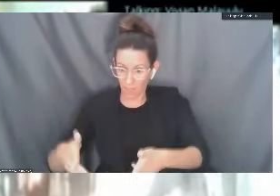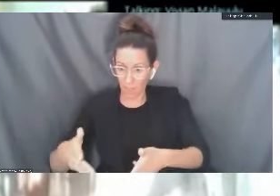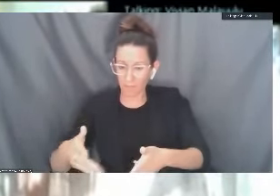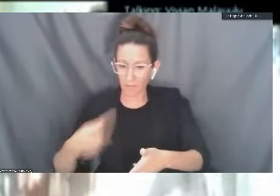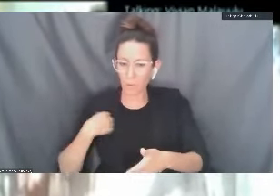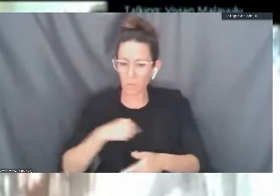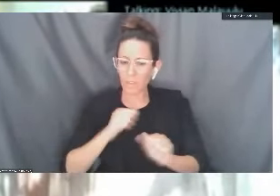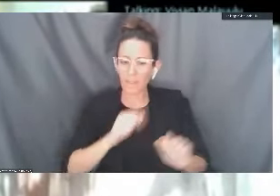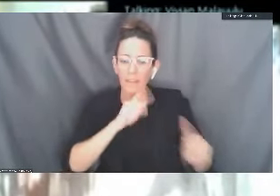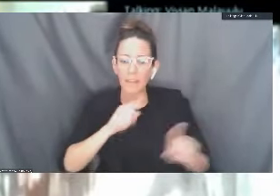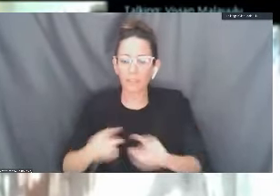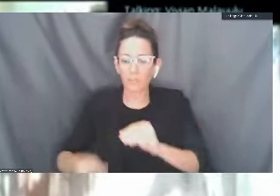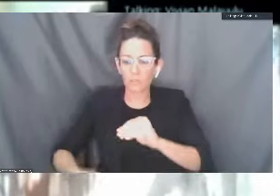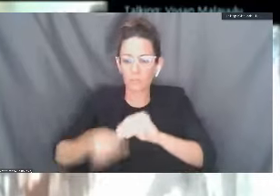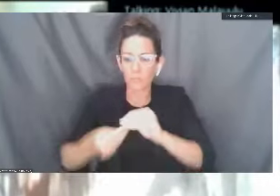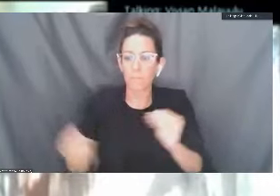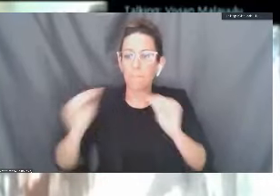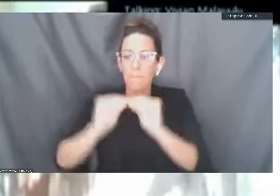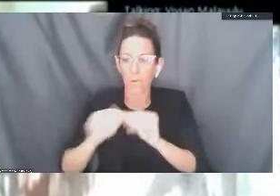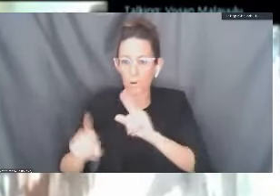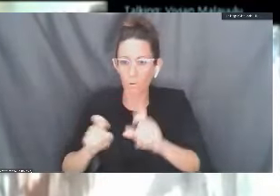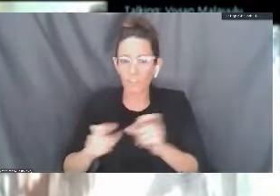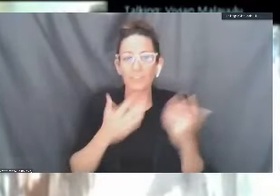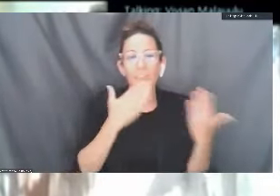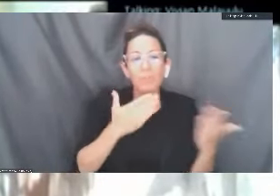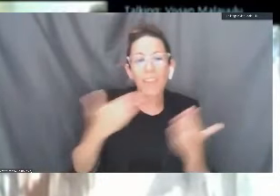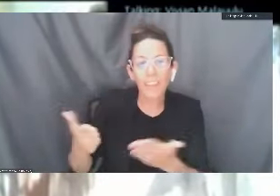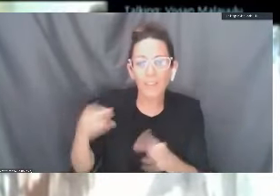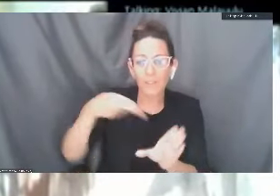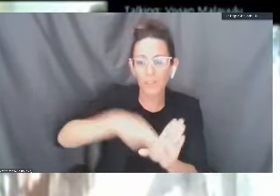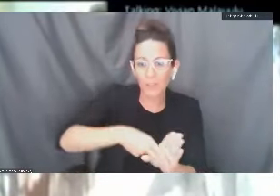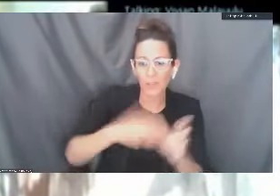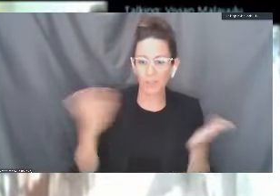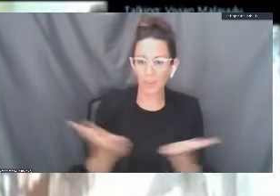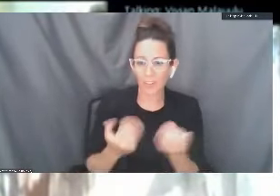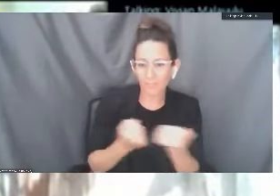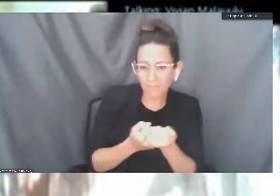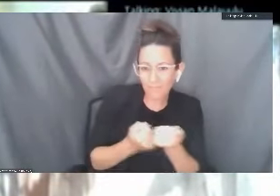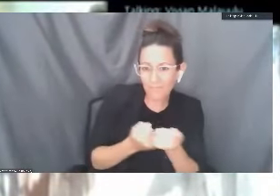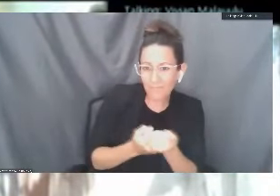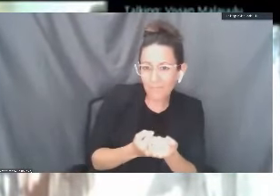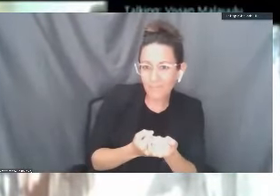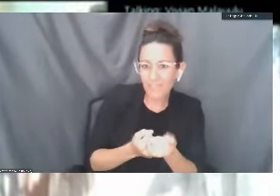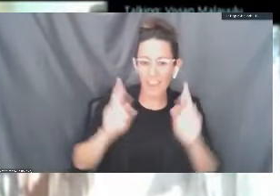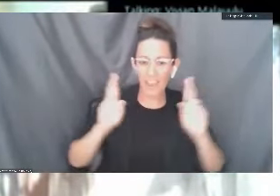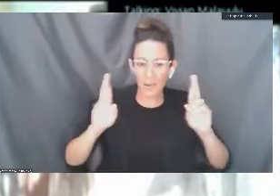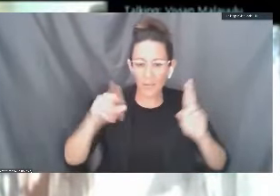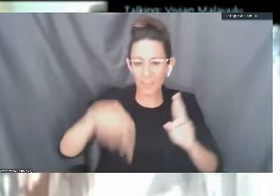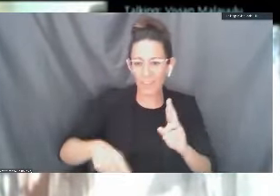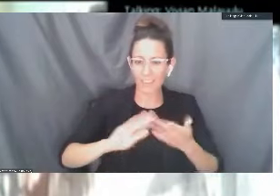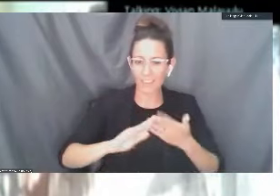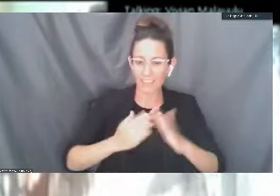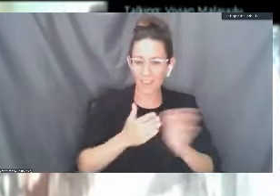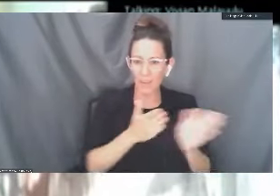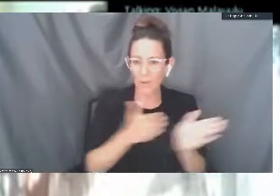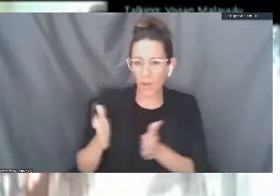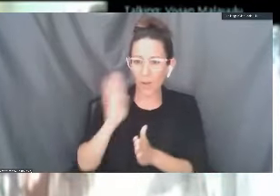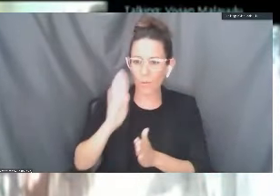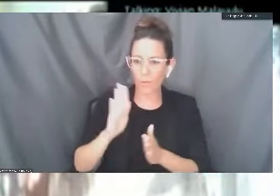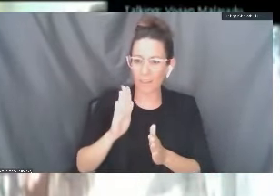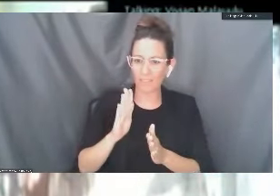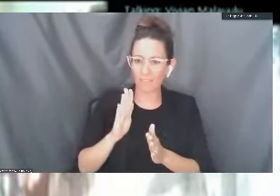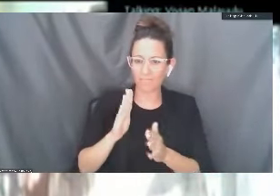to pick up any other questions that we have. So thank you all again for tuning in. We're here for you. And hopefully this town hall is as productive for you